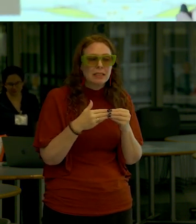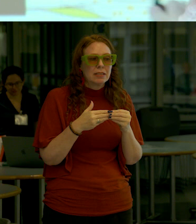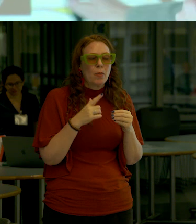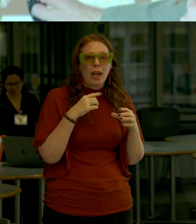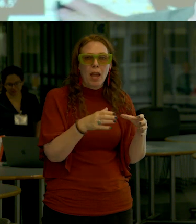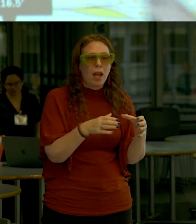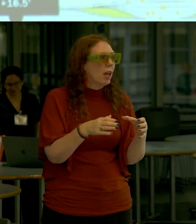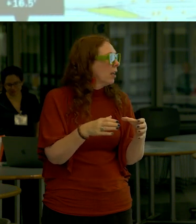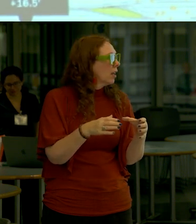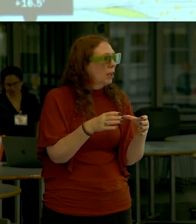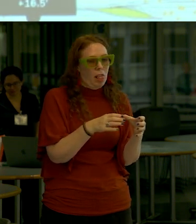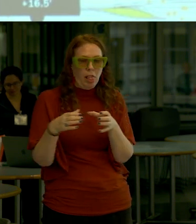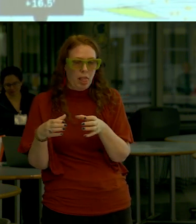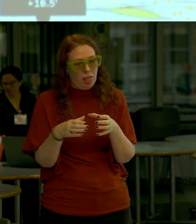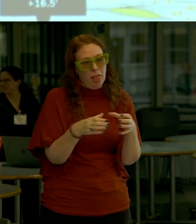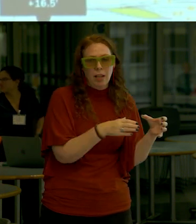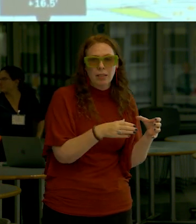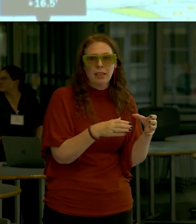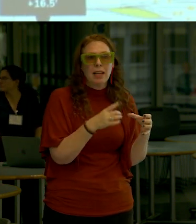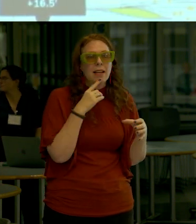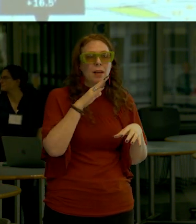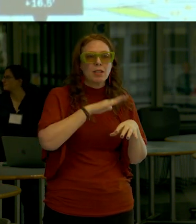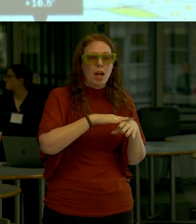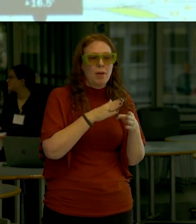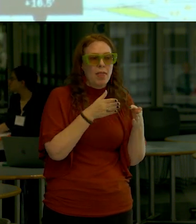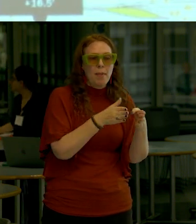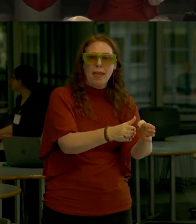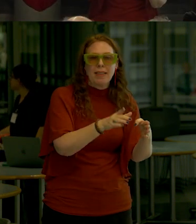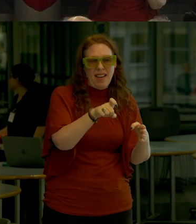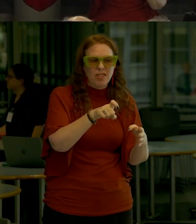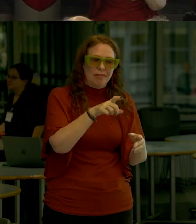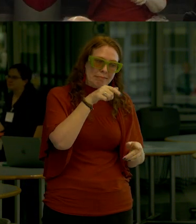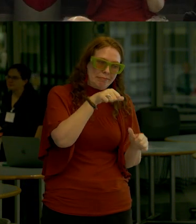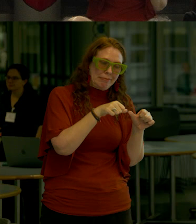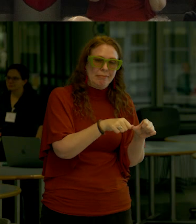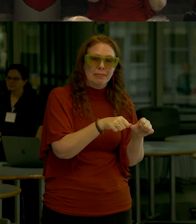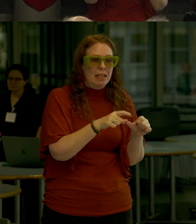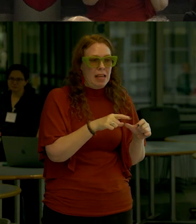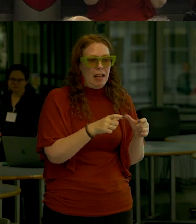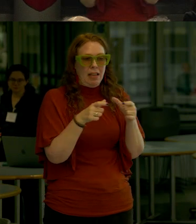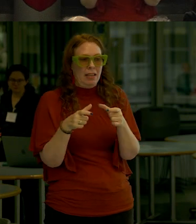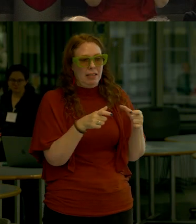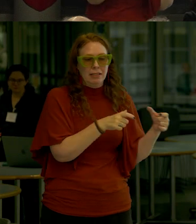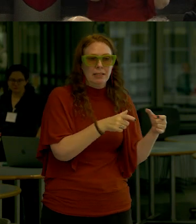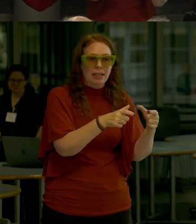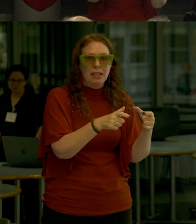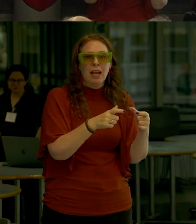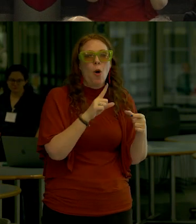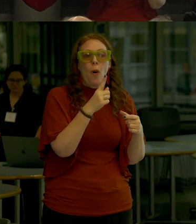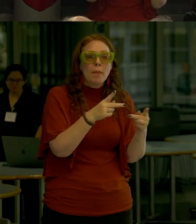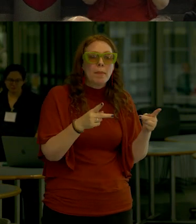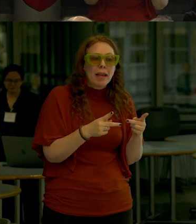can't move it this way or that way because we have to be on top of the path tube we can't move it this way or that way because there's only a certain